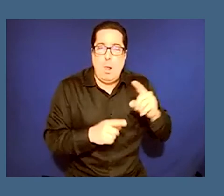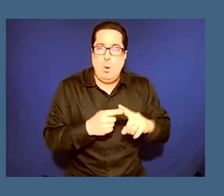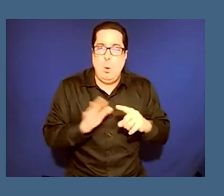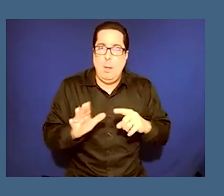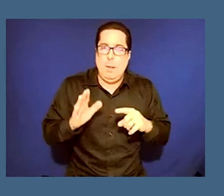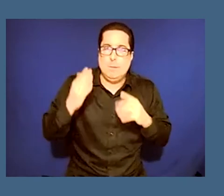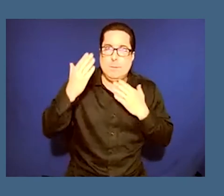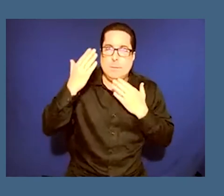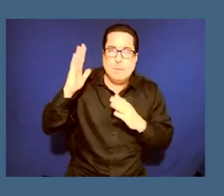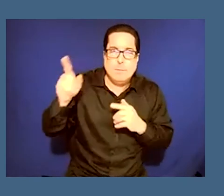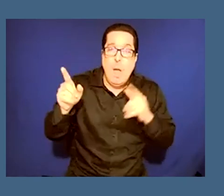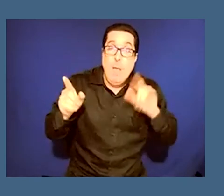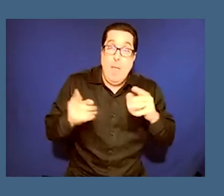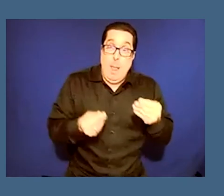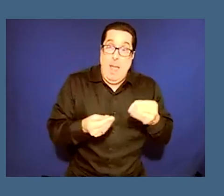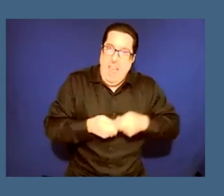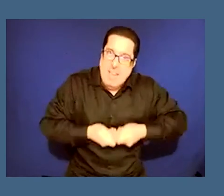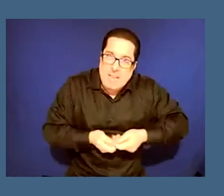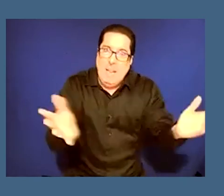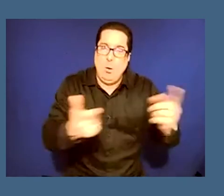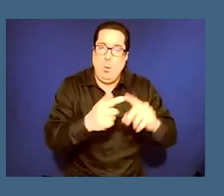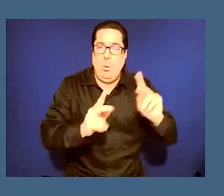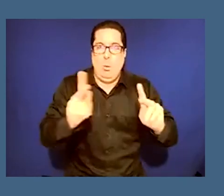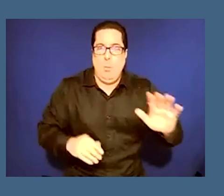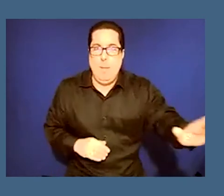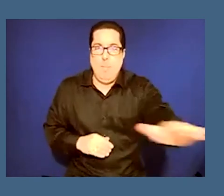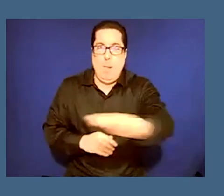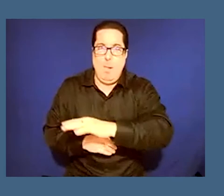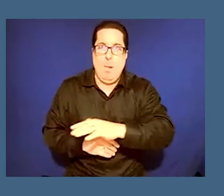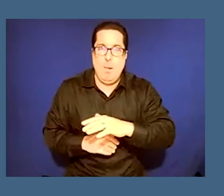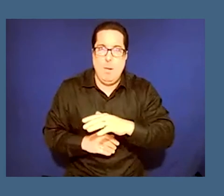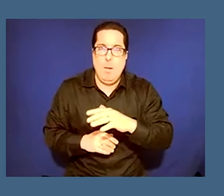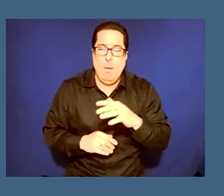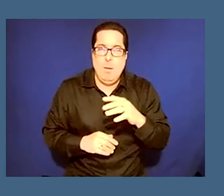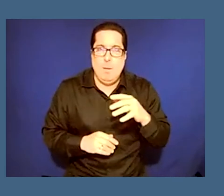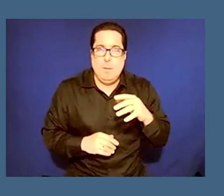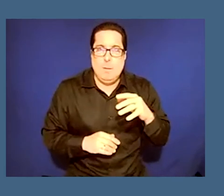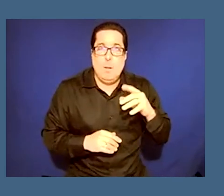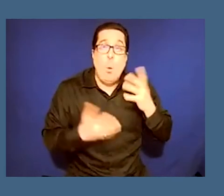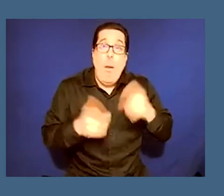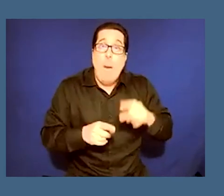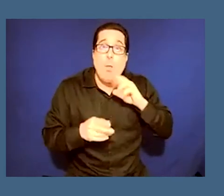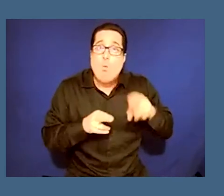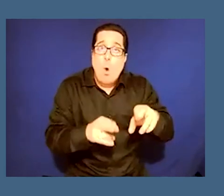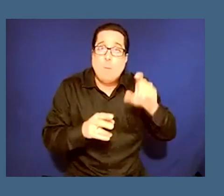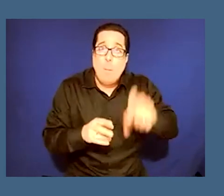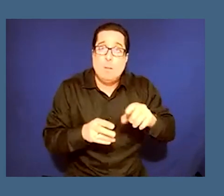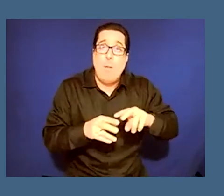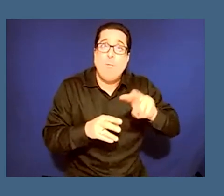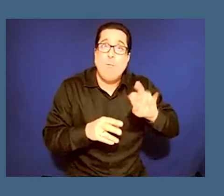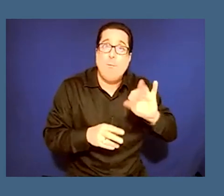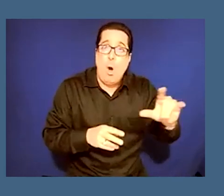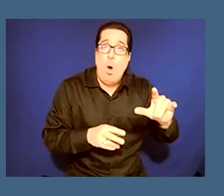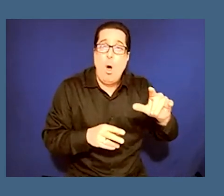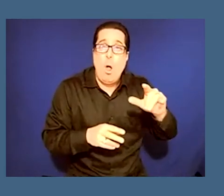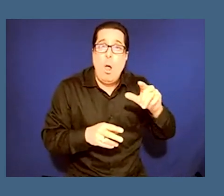this was his land that he has given to the public and what happened with the roads must fall protest was a public reclaiming of